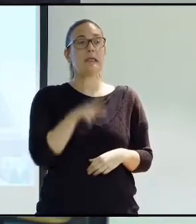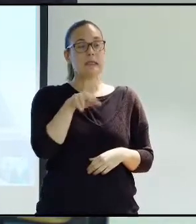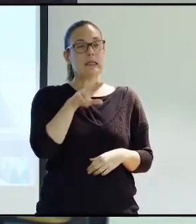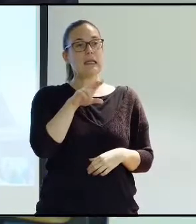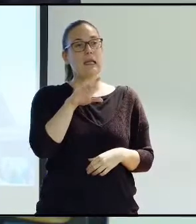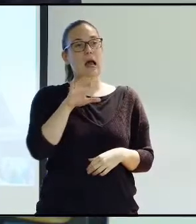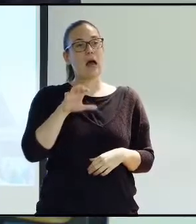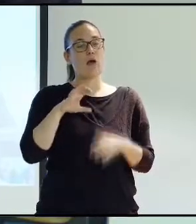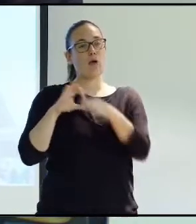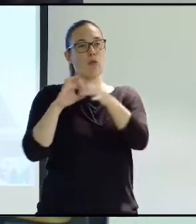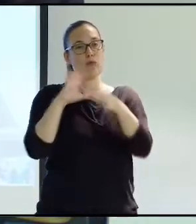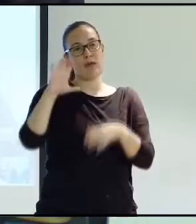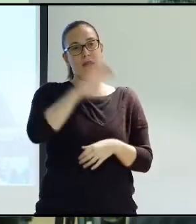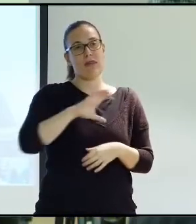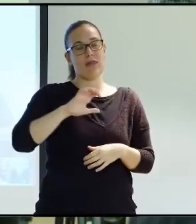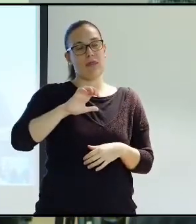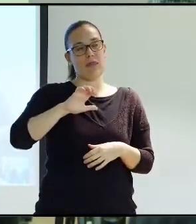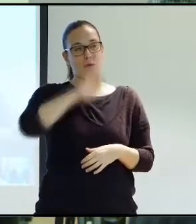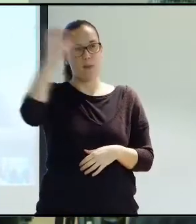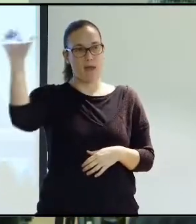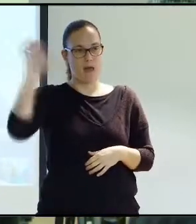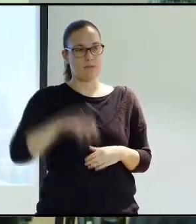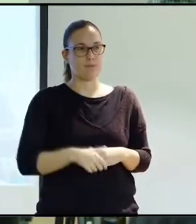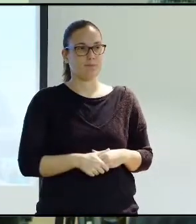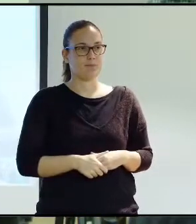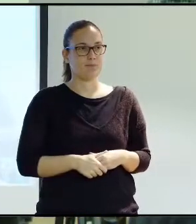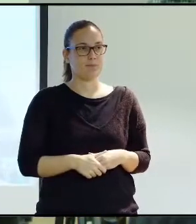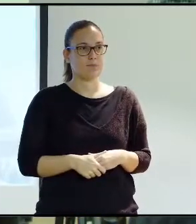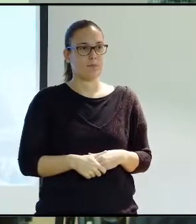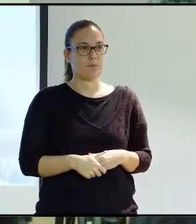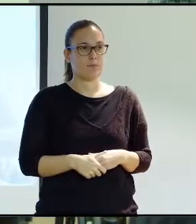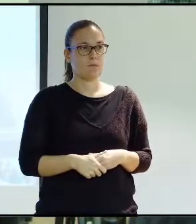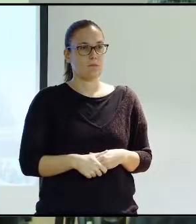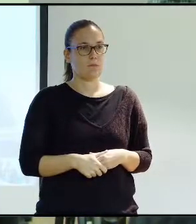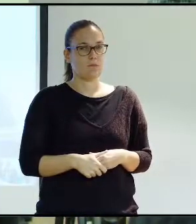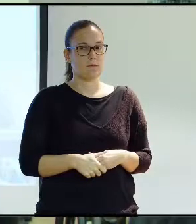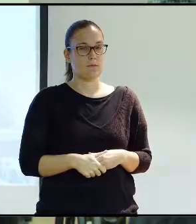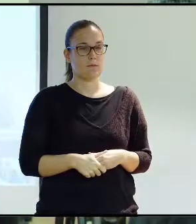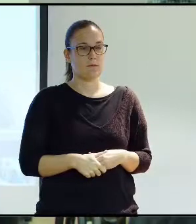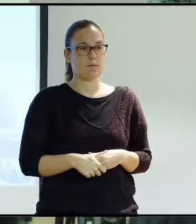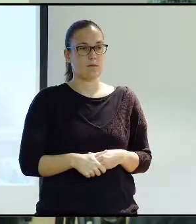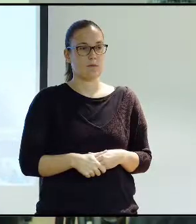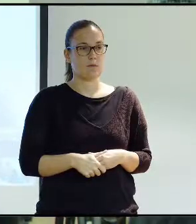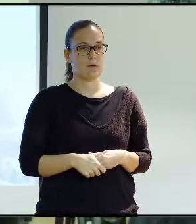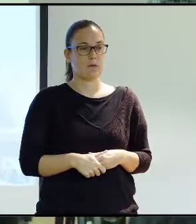at the European community level.